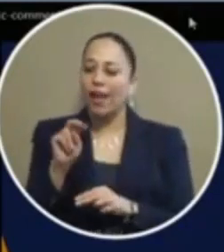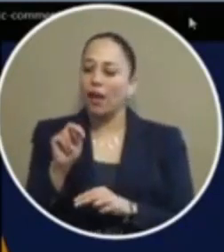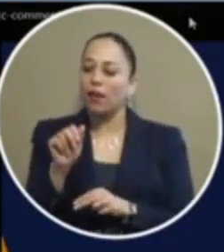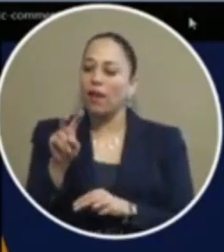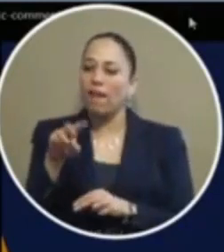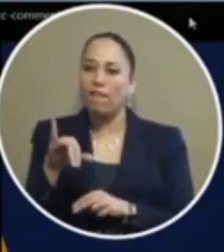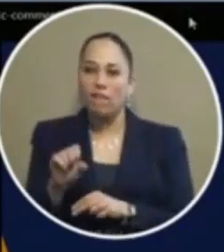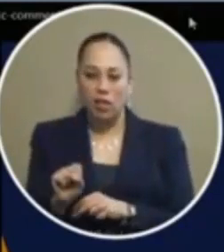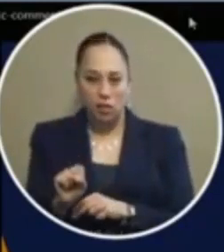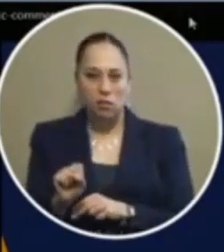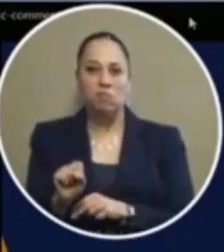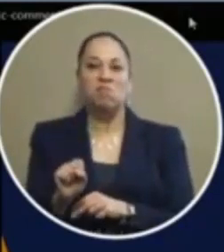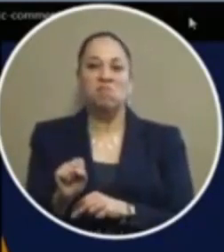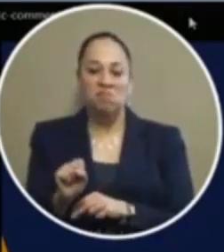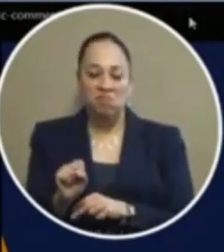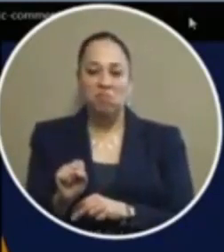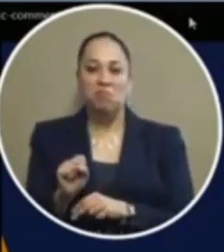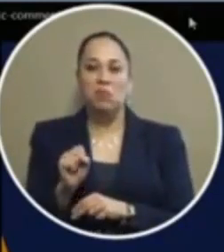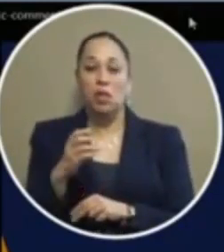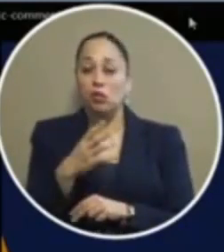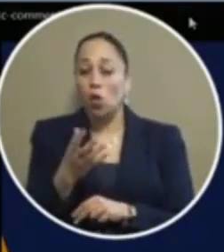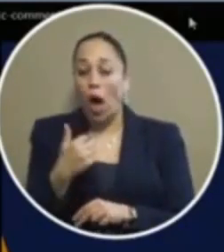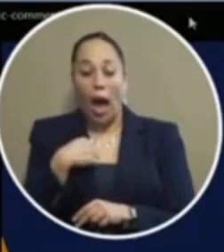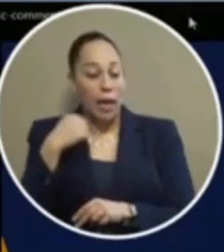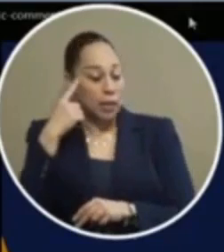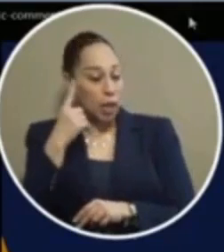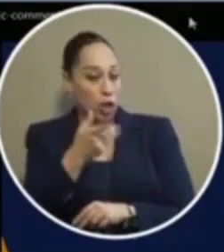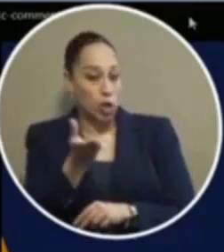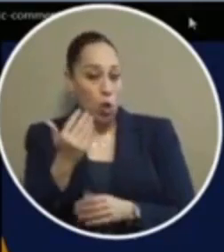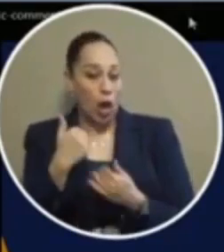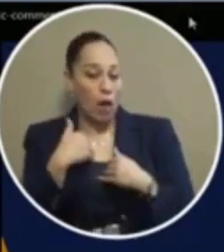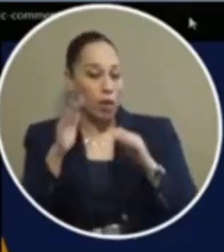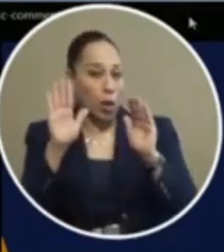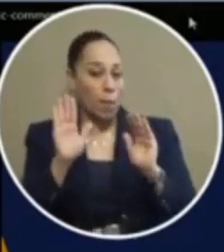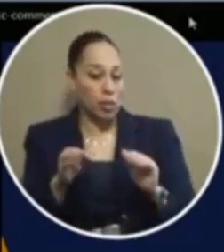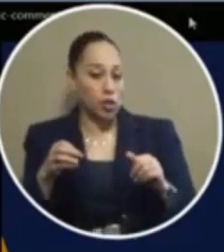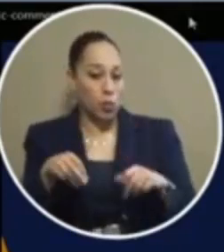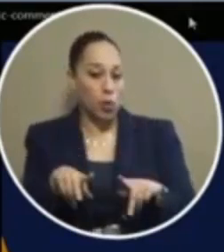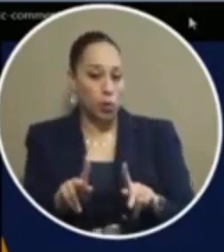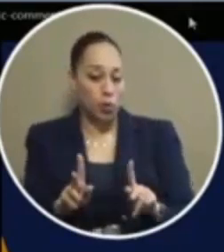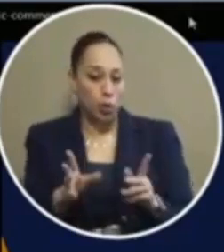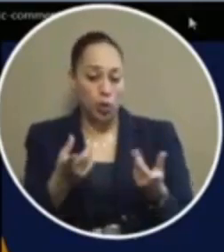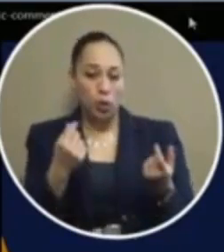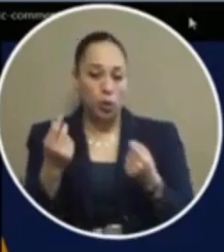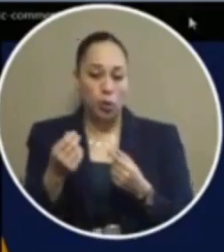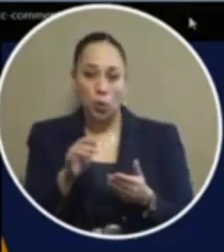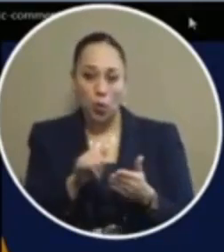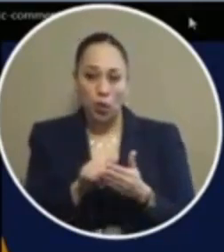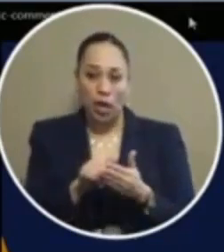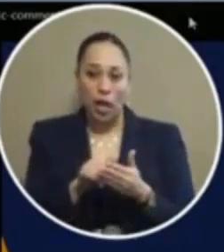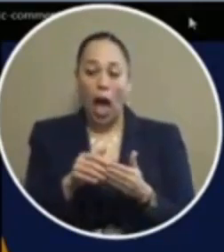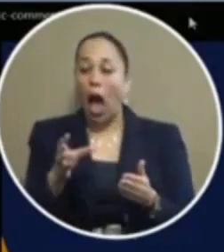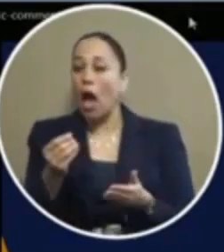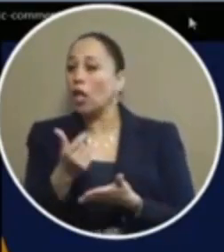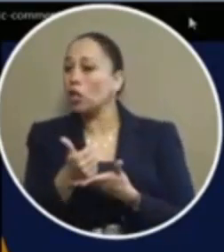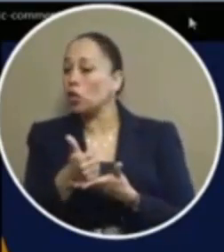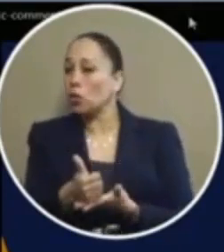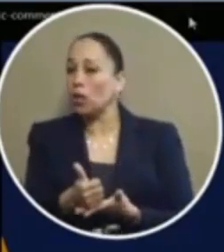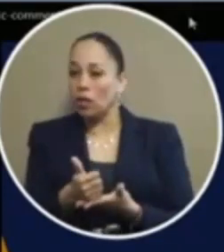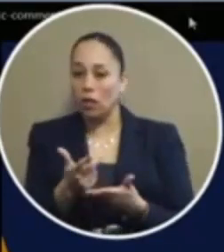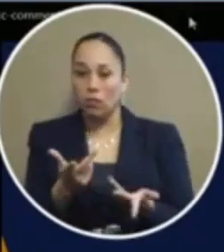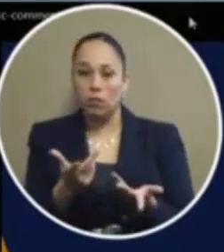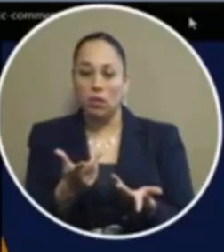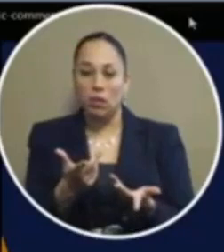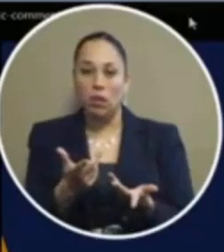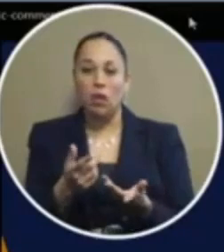and so i think you guys have a wonderful opportunity to untap human potential and to help to undo a wrong